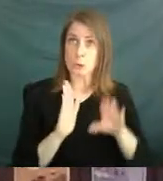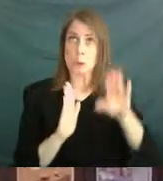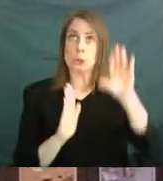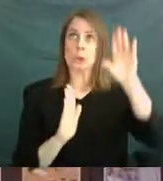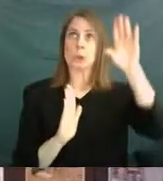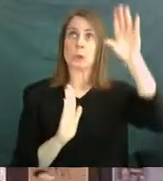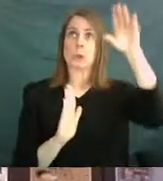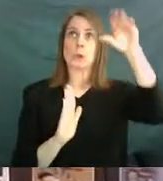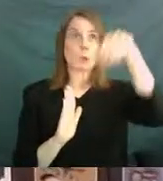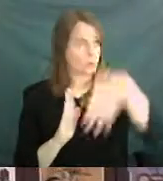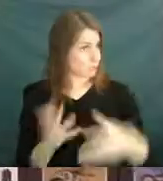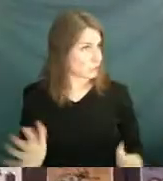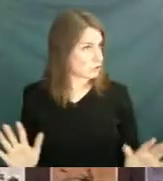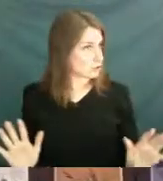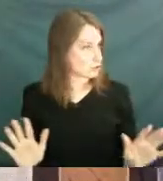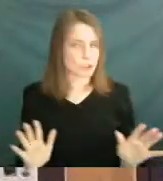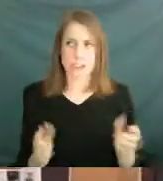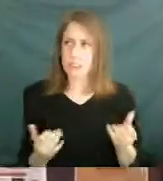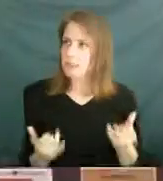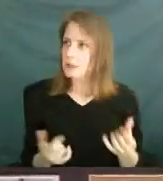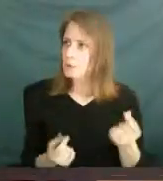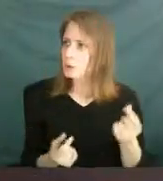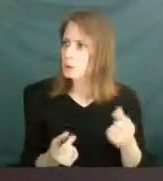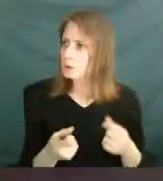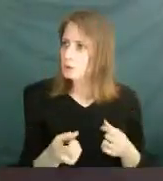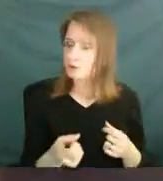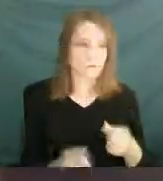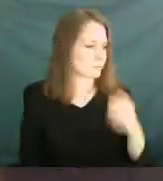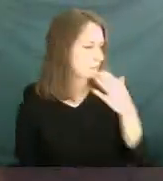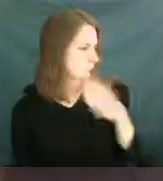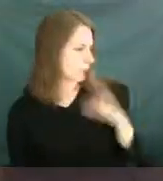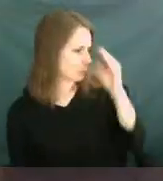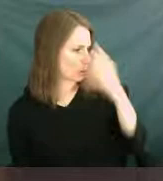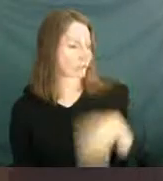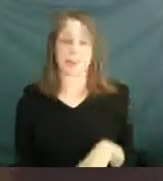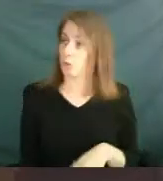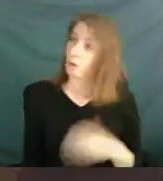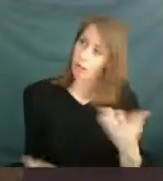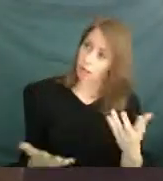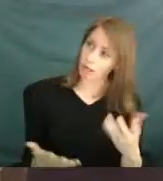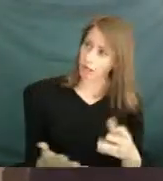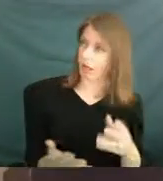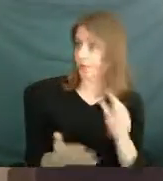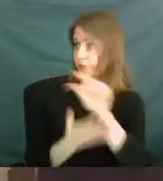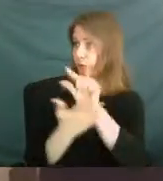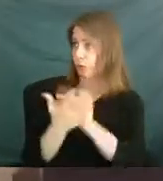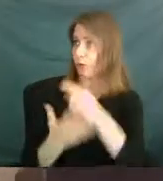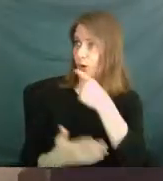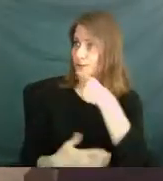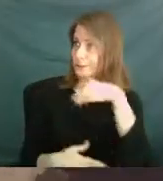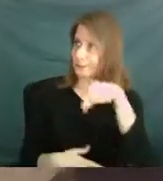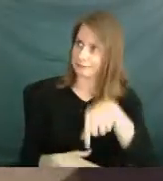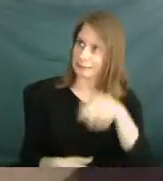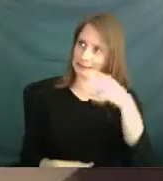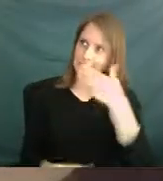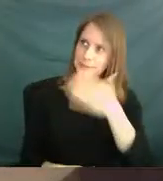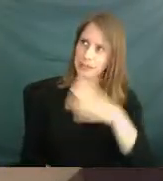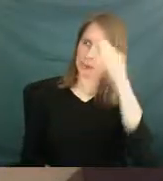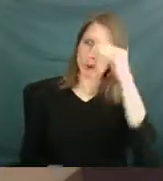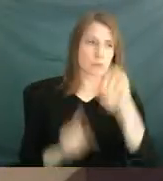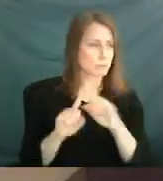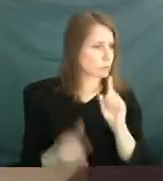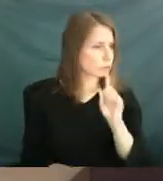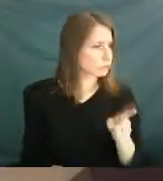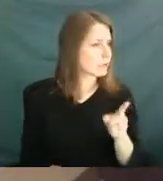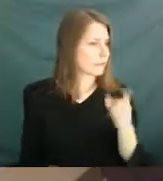He's going to be- He'll be a bad boy. He'll be a bad boy, at least according to this world he will. But what he's really going to be is he's going to be